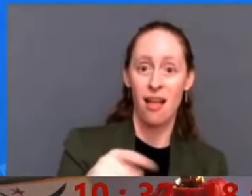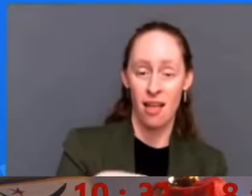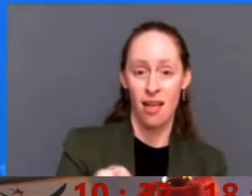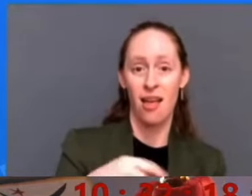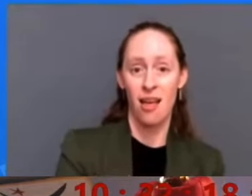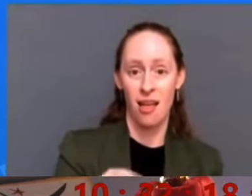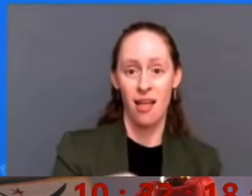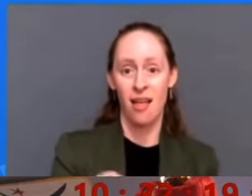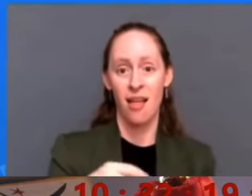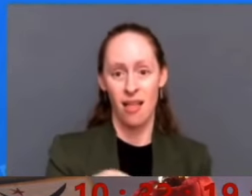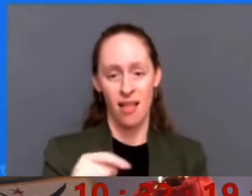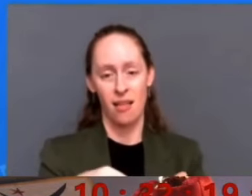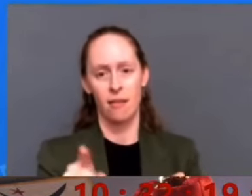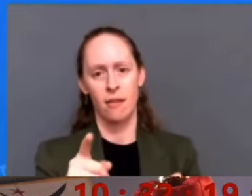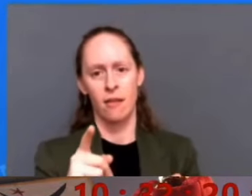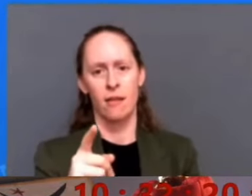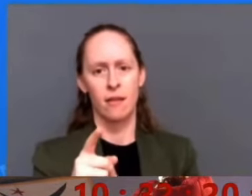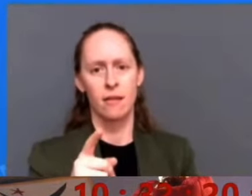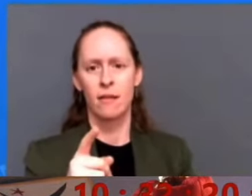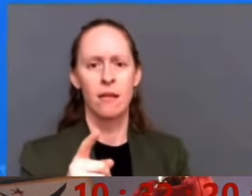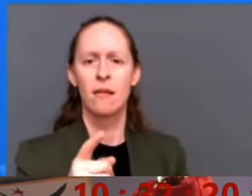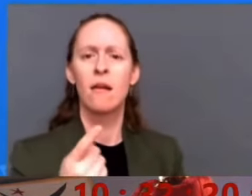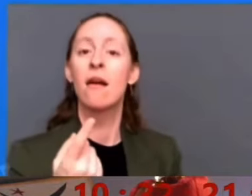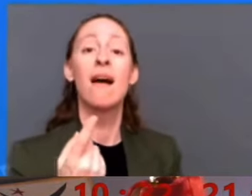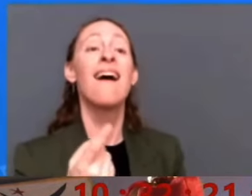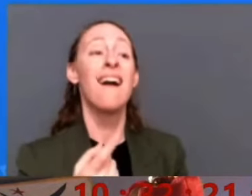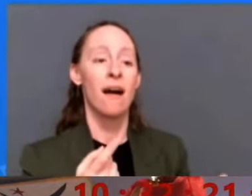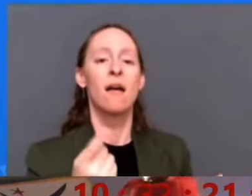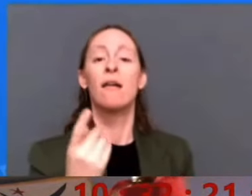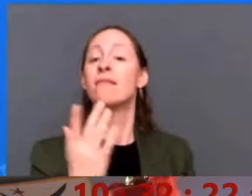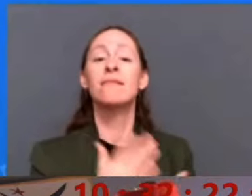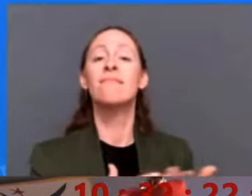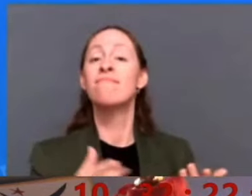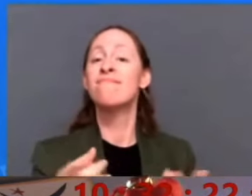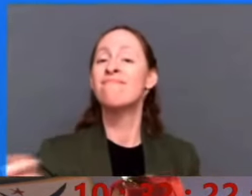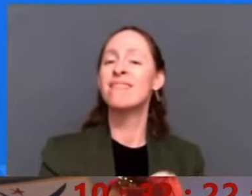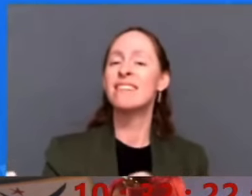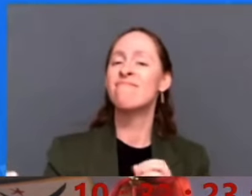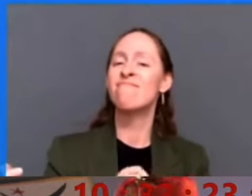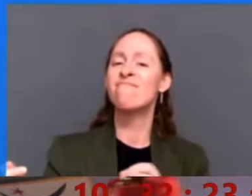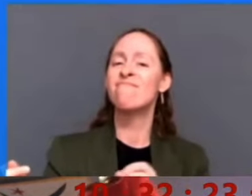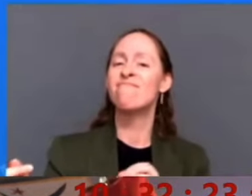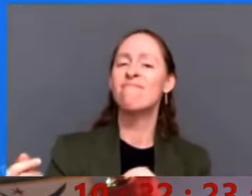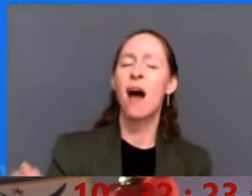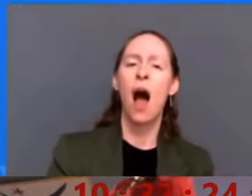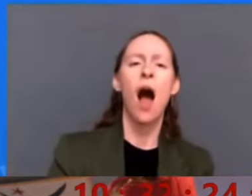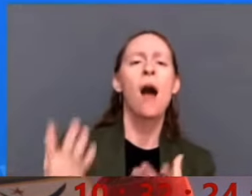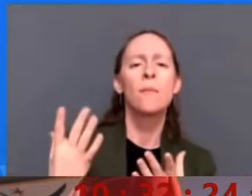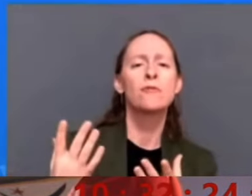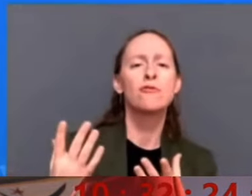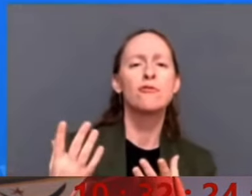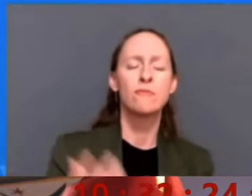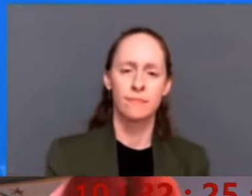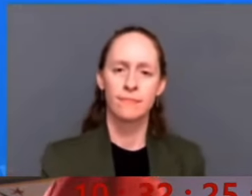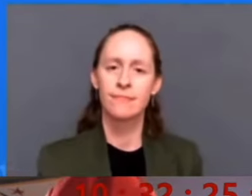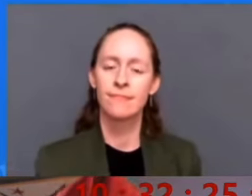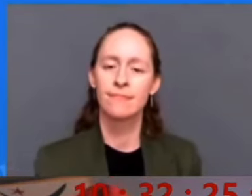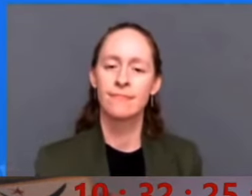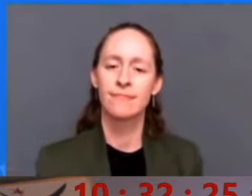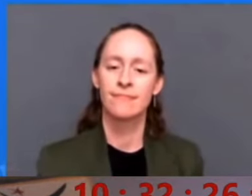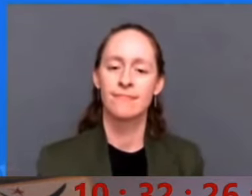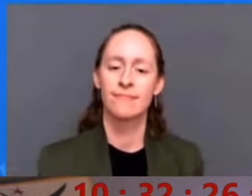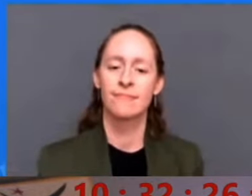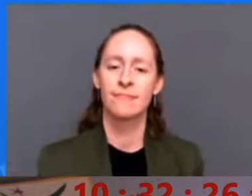superchatted $1.99. King Andy shall cancel all sodium loans. being required to make any payments. All loans.